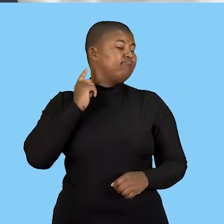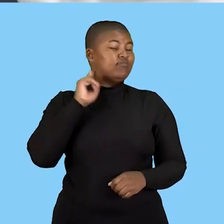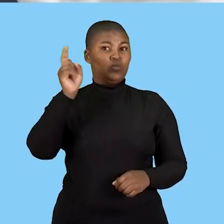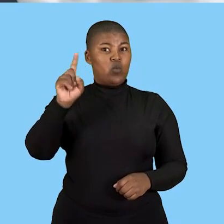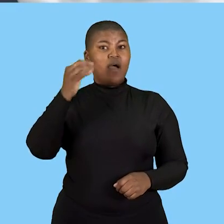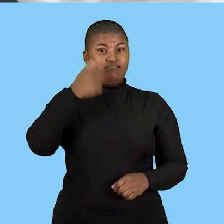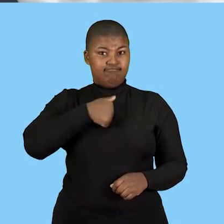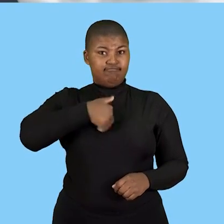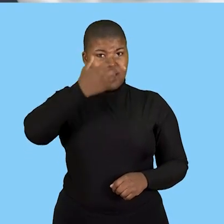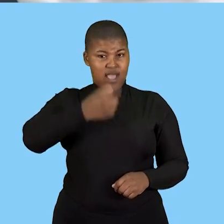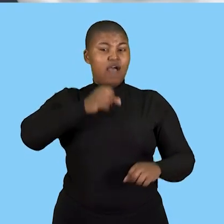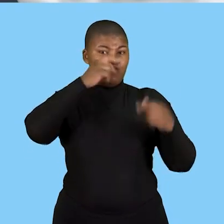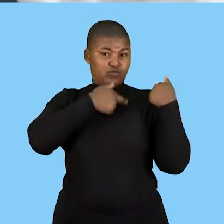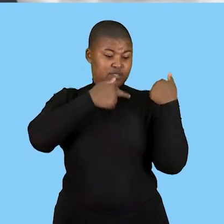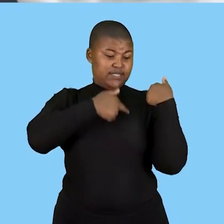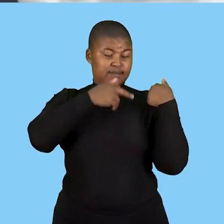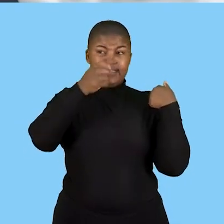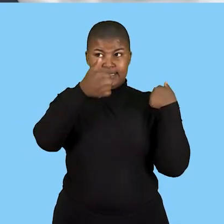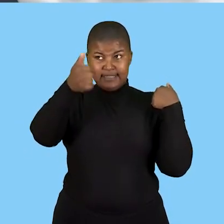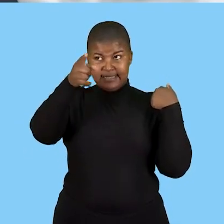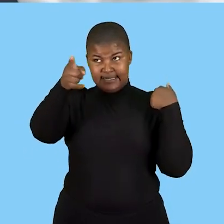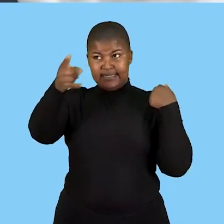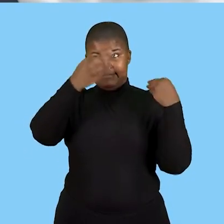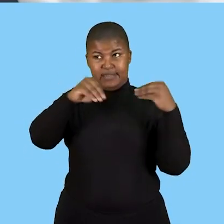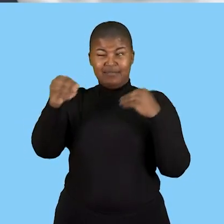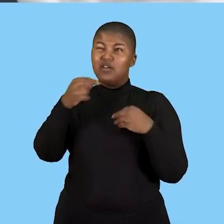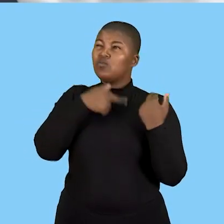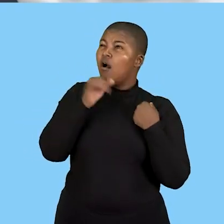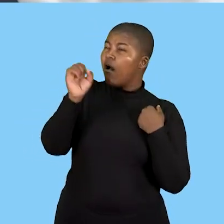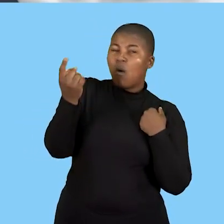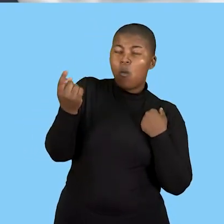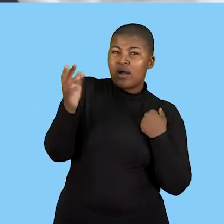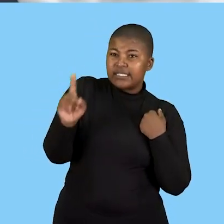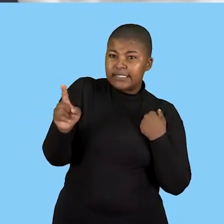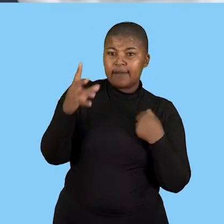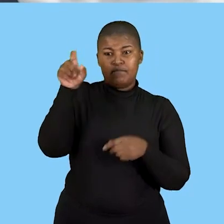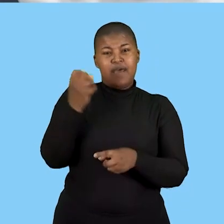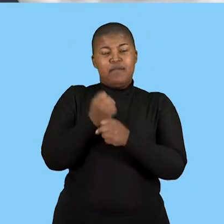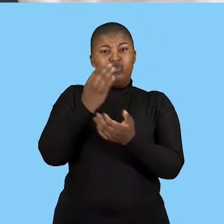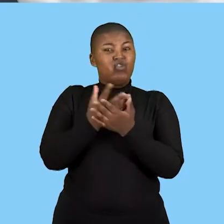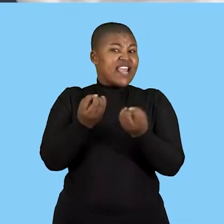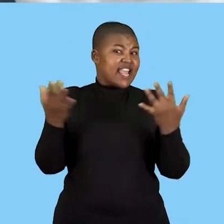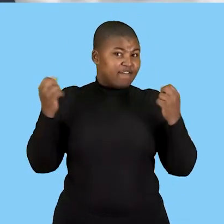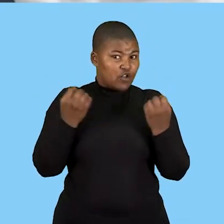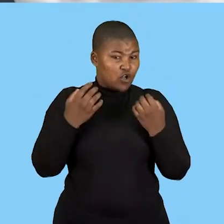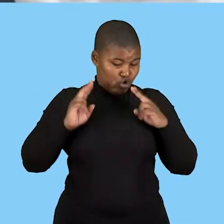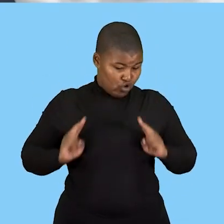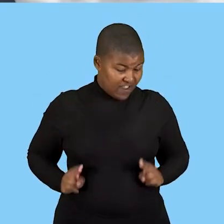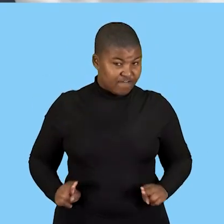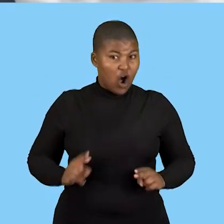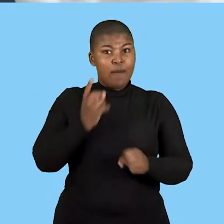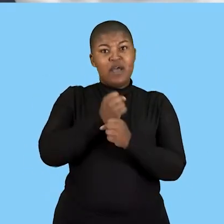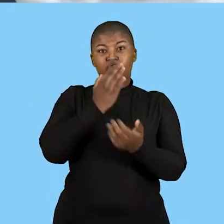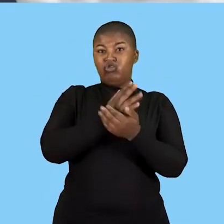in mind to say we have the responsibility of the employer to say what is the responsibility of the employer they should provide uniform